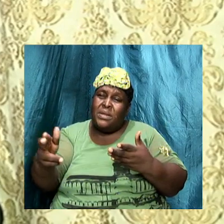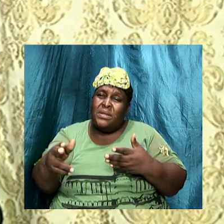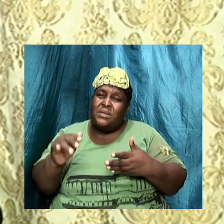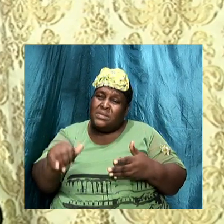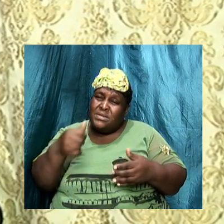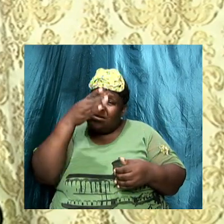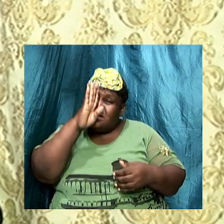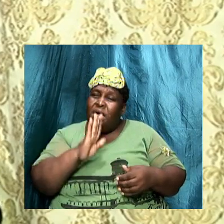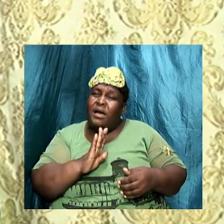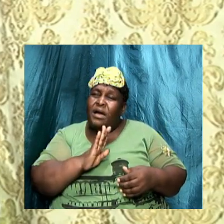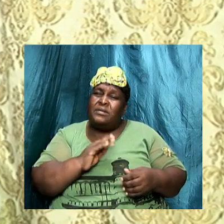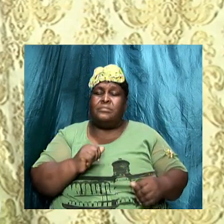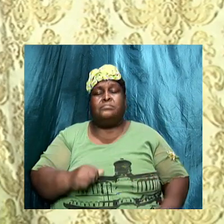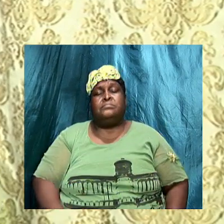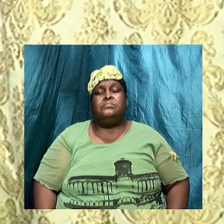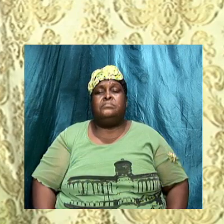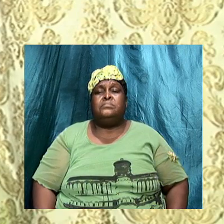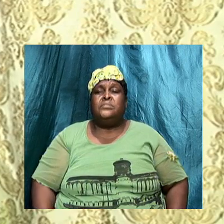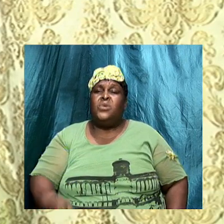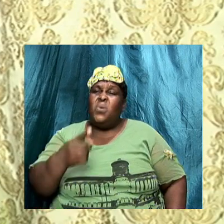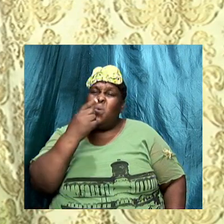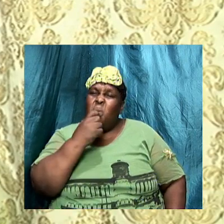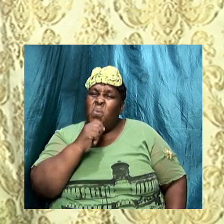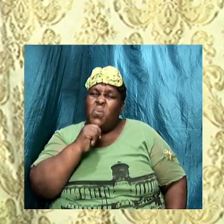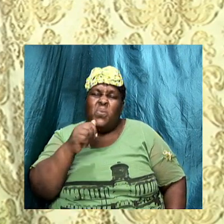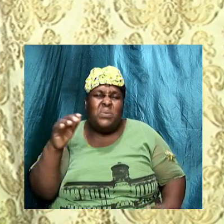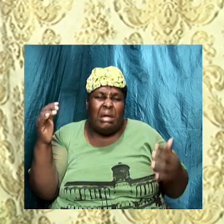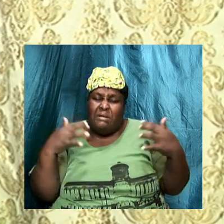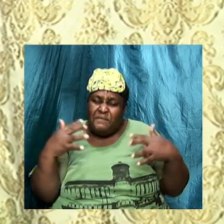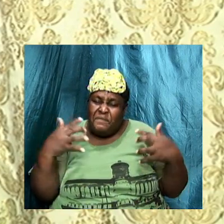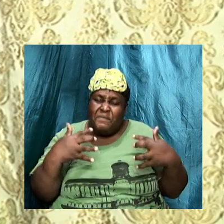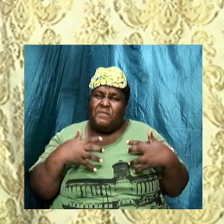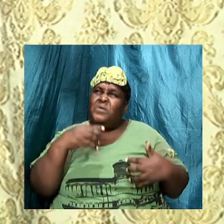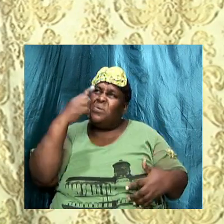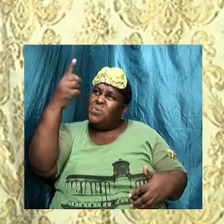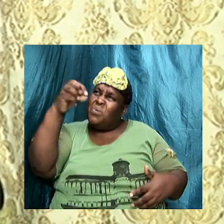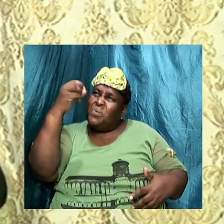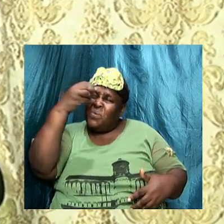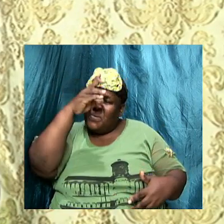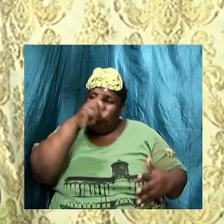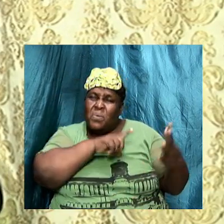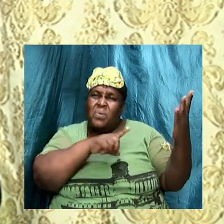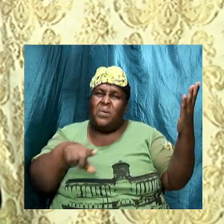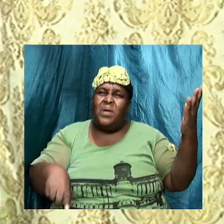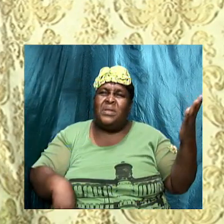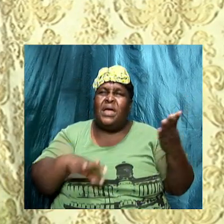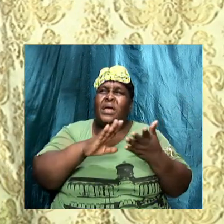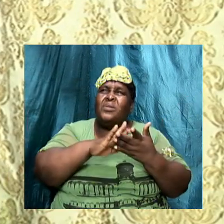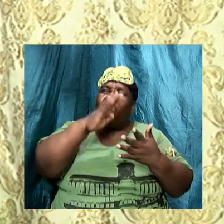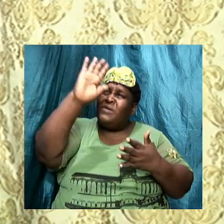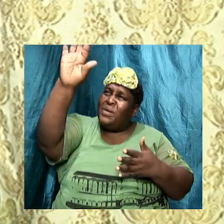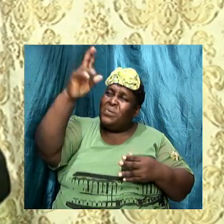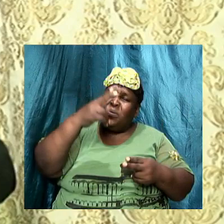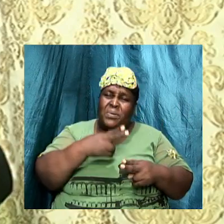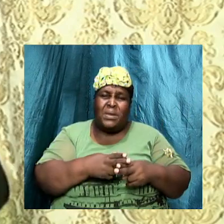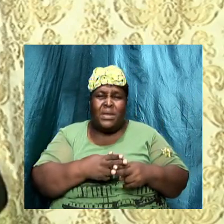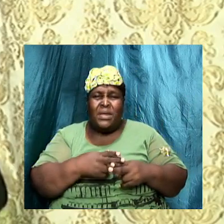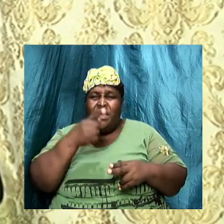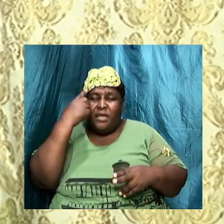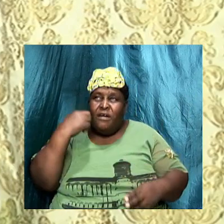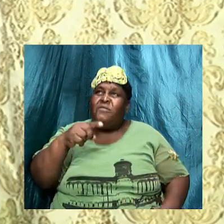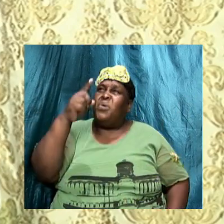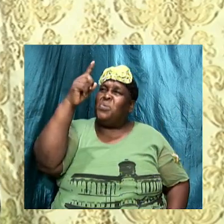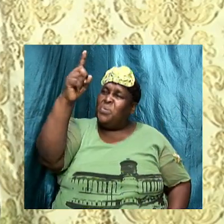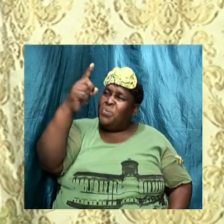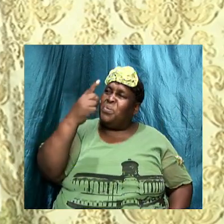4 says, Who shall not fear you, O Lord, and glorify your name? For you